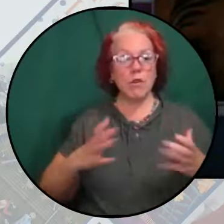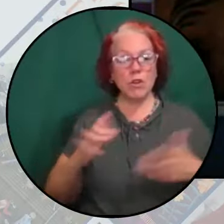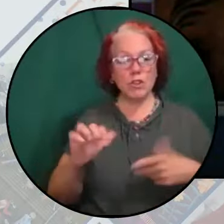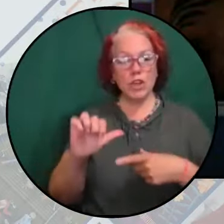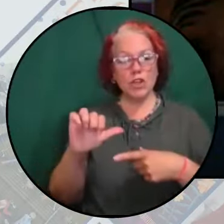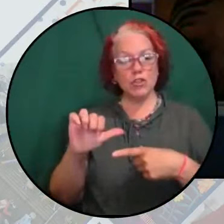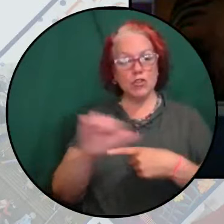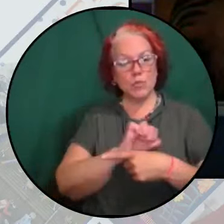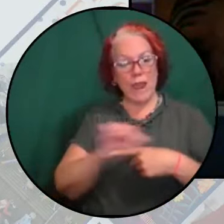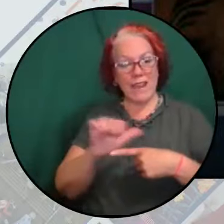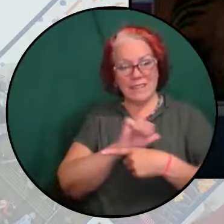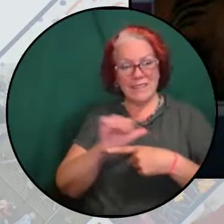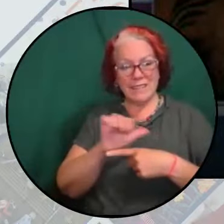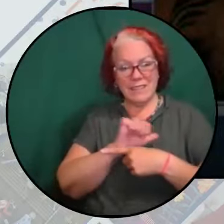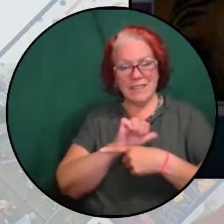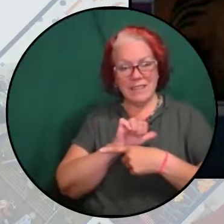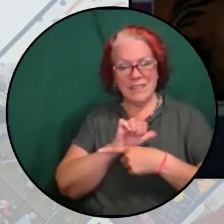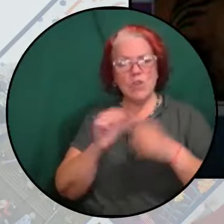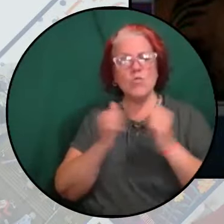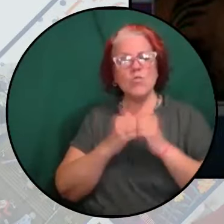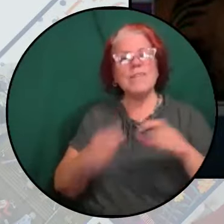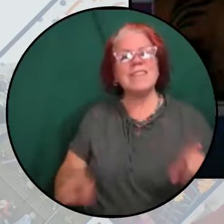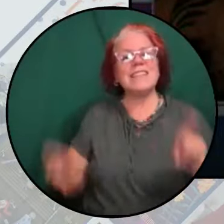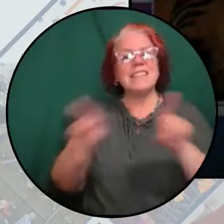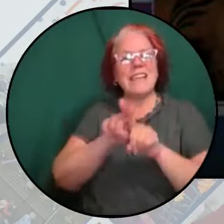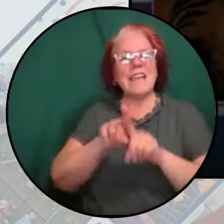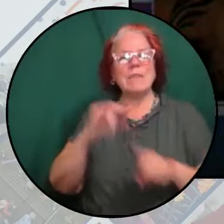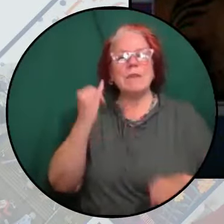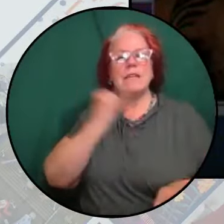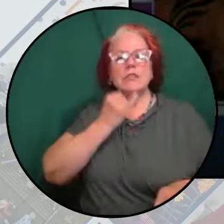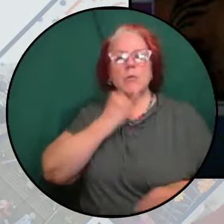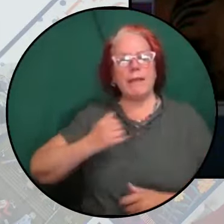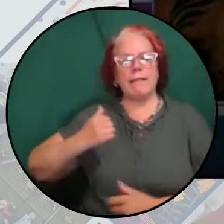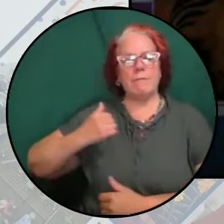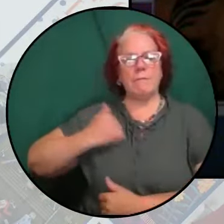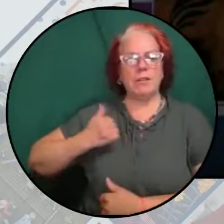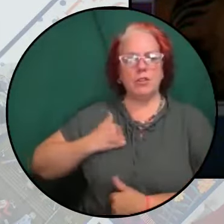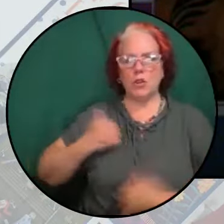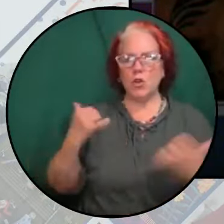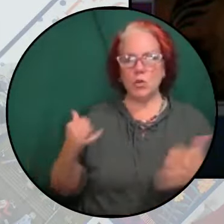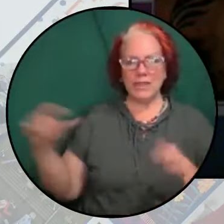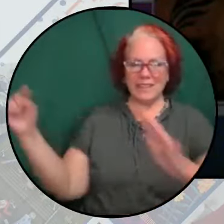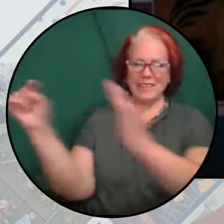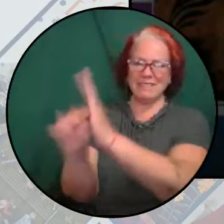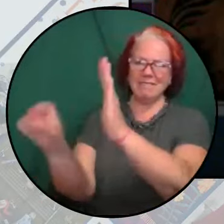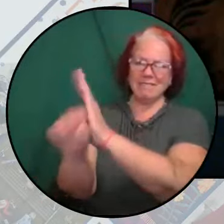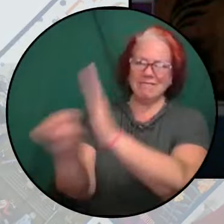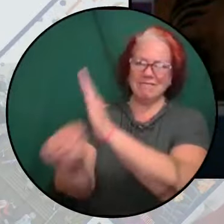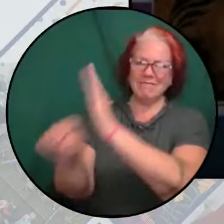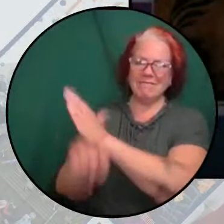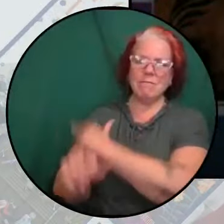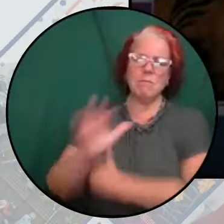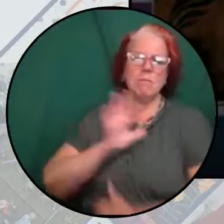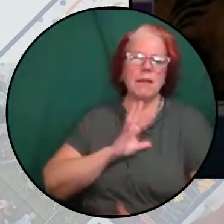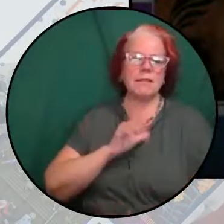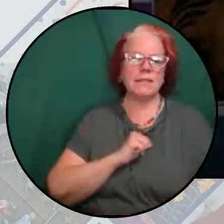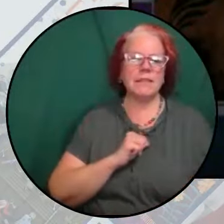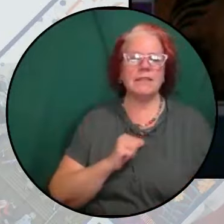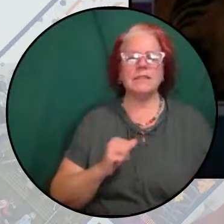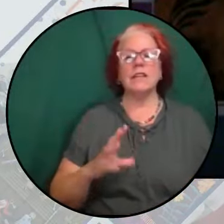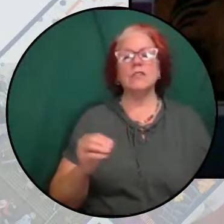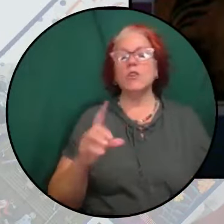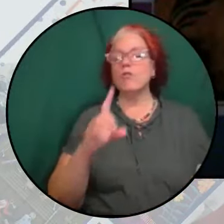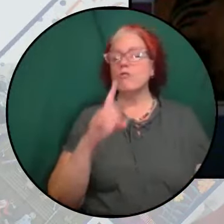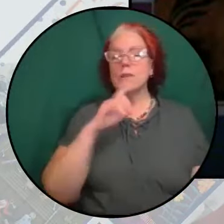extensively with the same Israeli military currently massacring Palestinians en masse. So it should